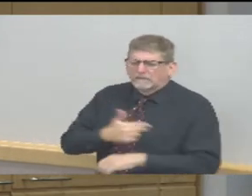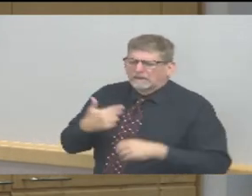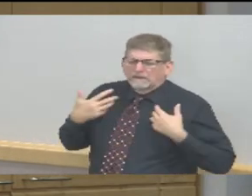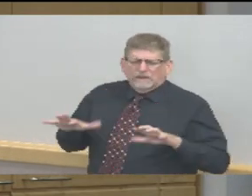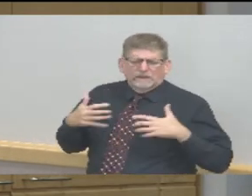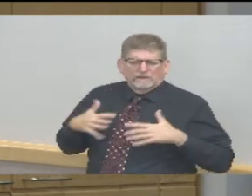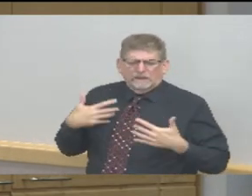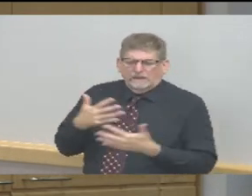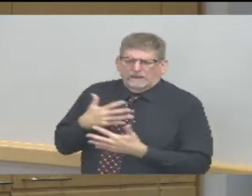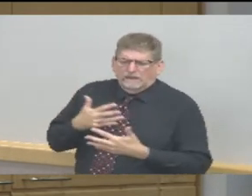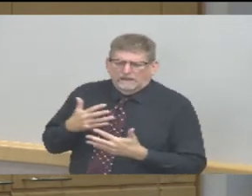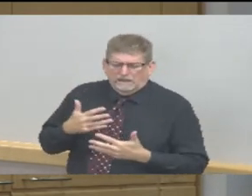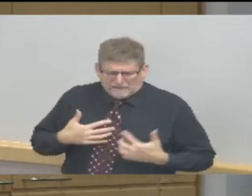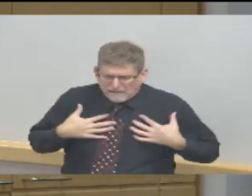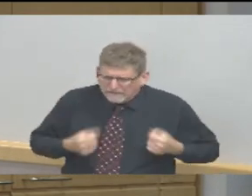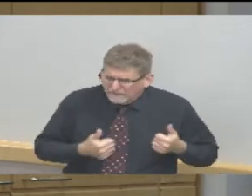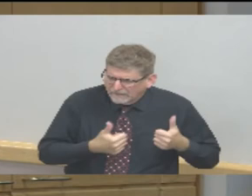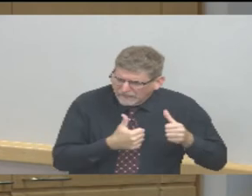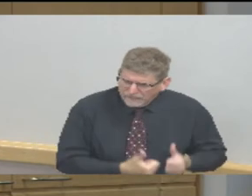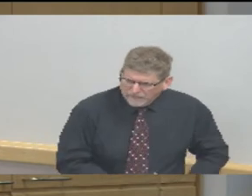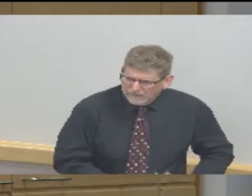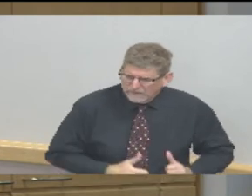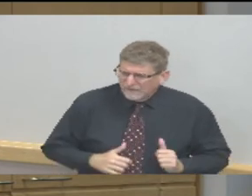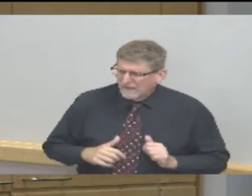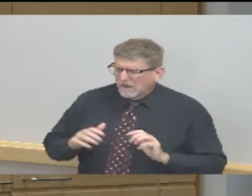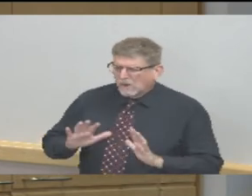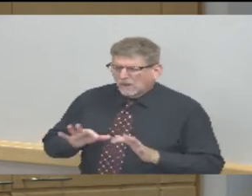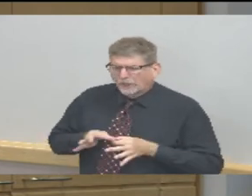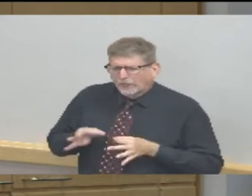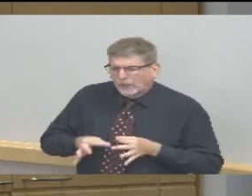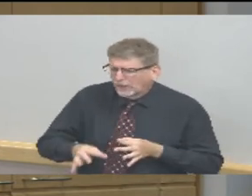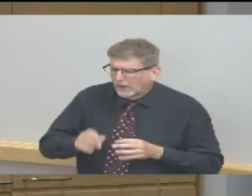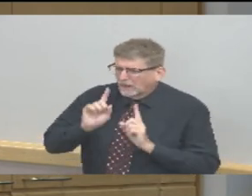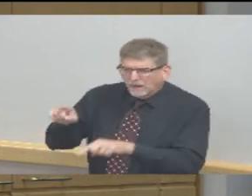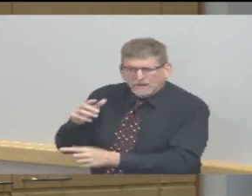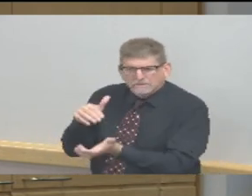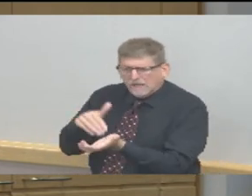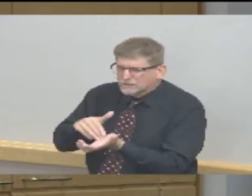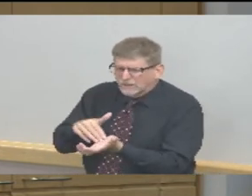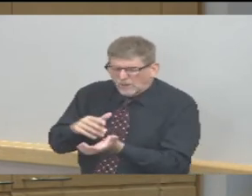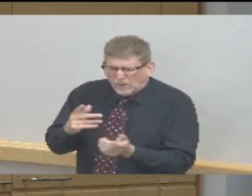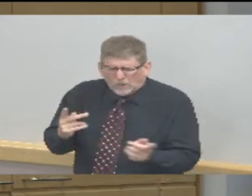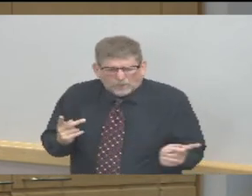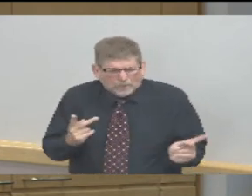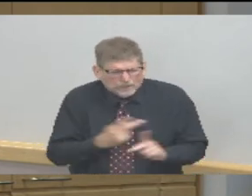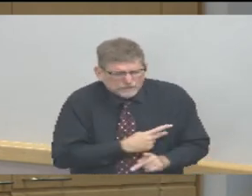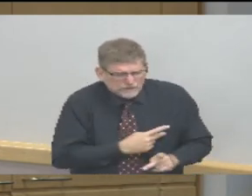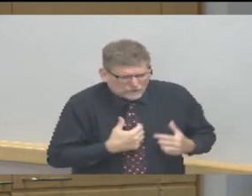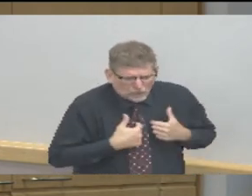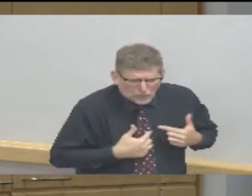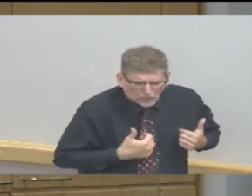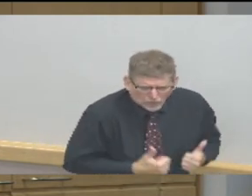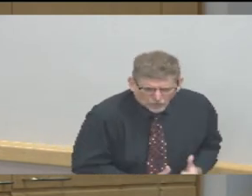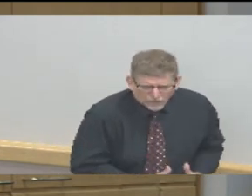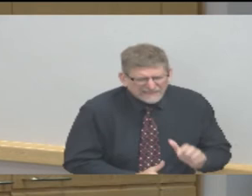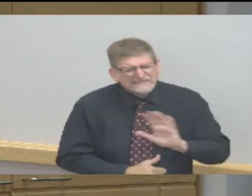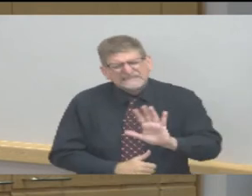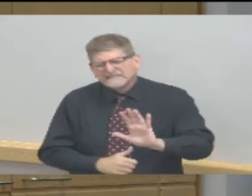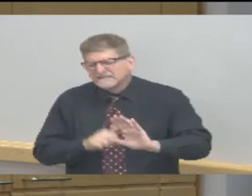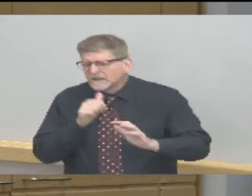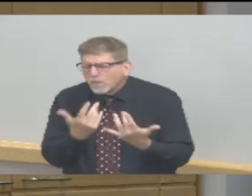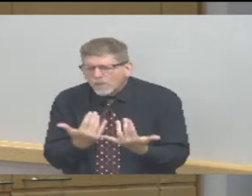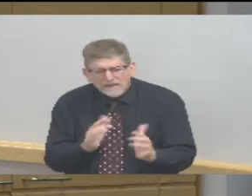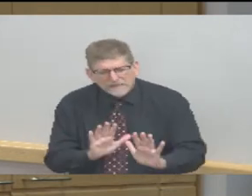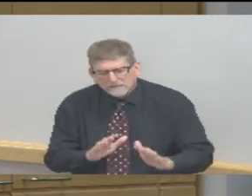delayed care and suffered consequences because of their delay in care so the concern is if you need